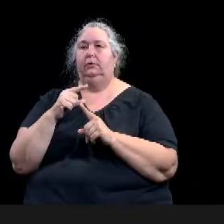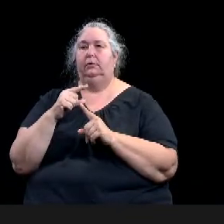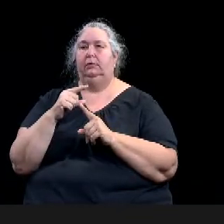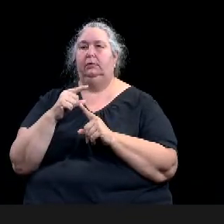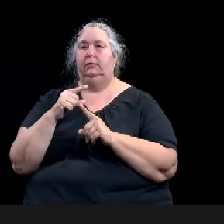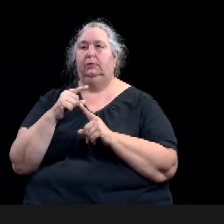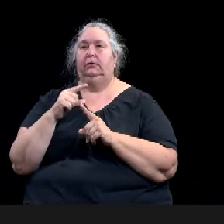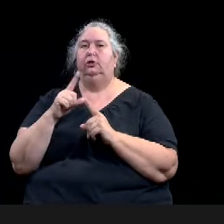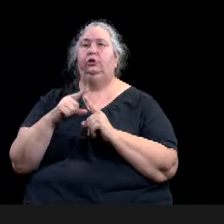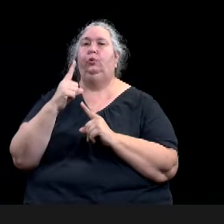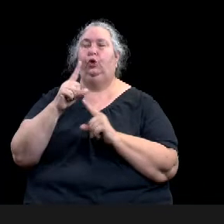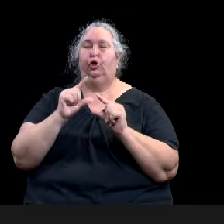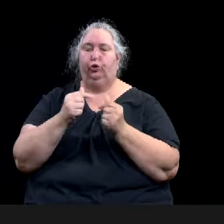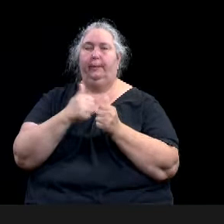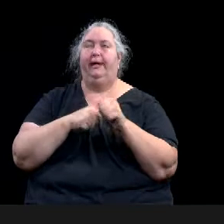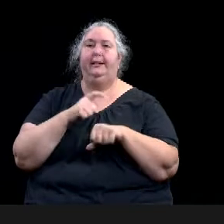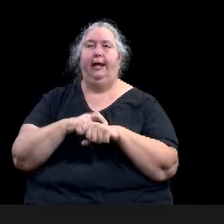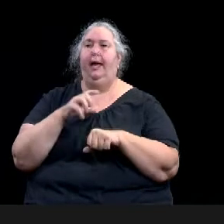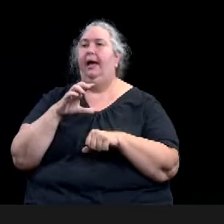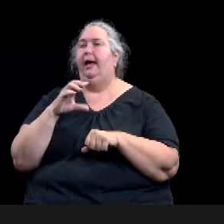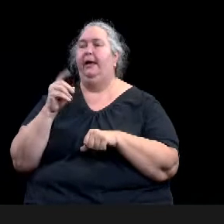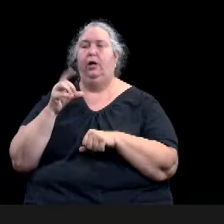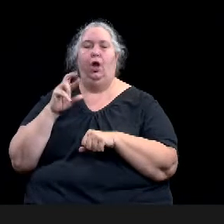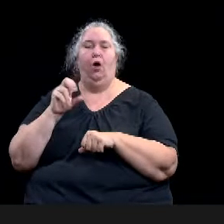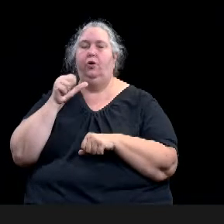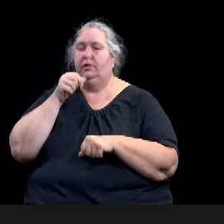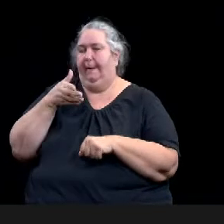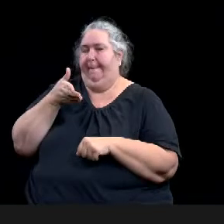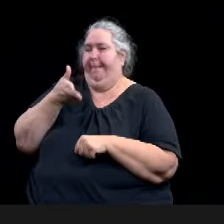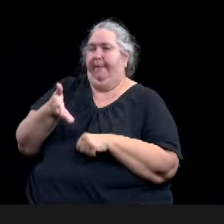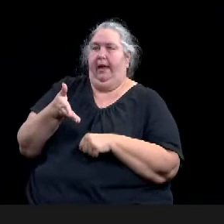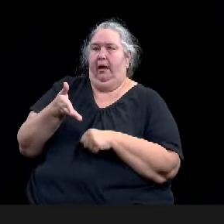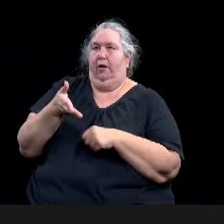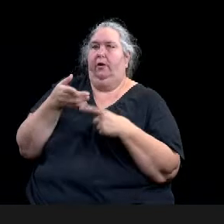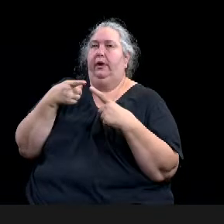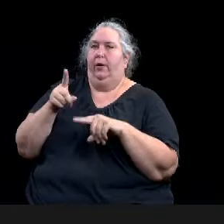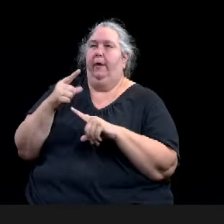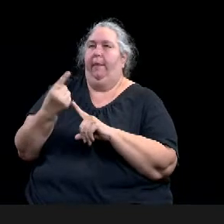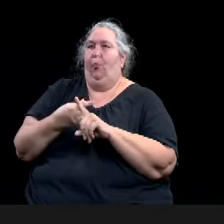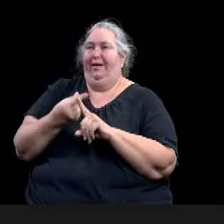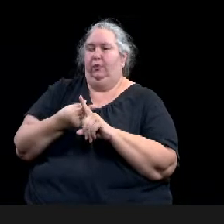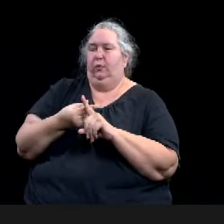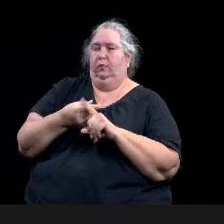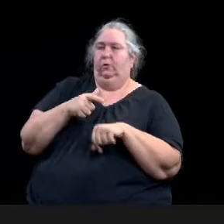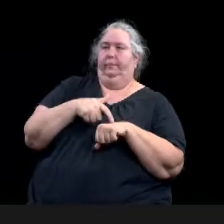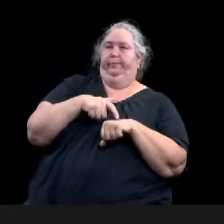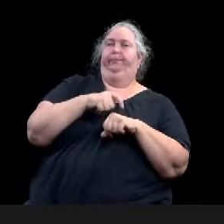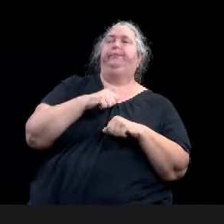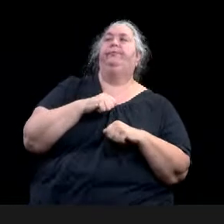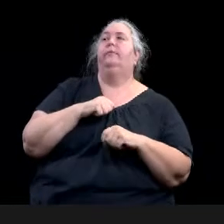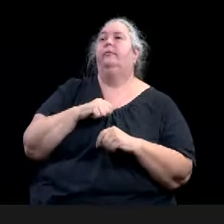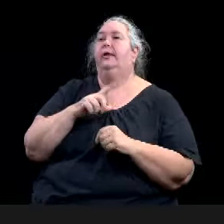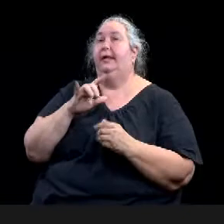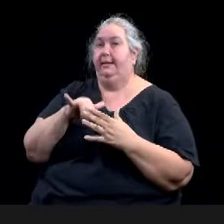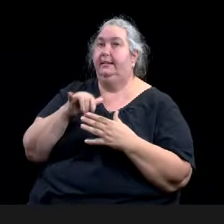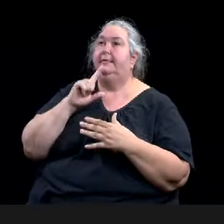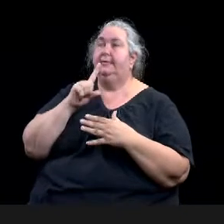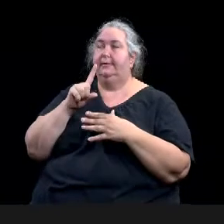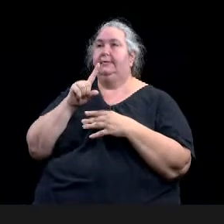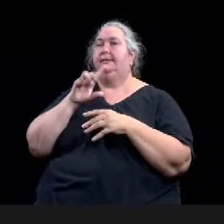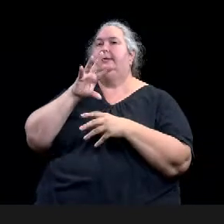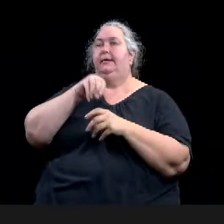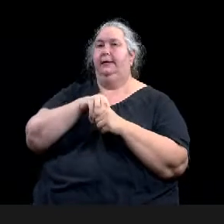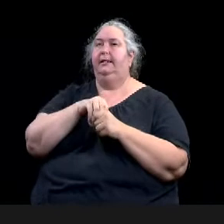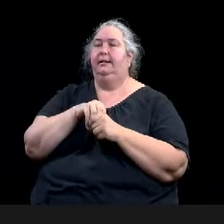our, um, Heart of Texas Neighborhood Association, uh, between, uh, Bosque Boulevard and, uh, Lake Eyre,